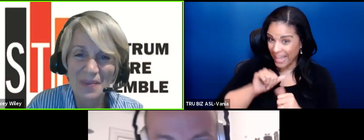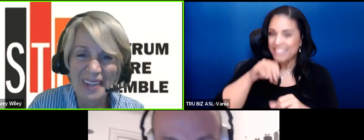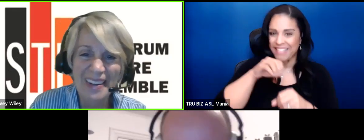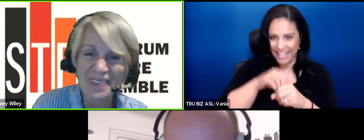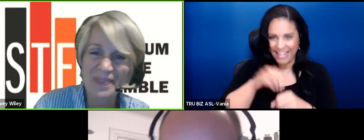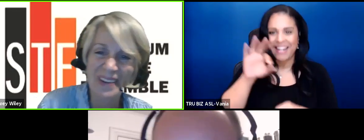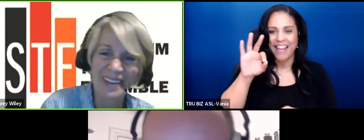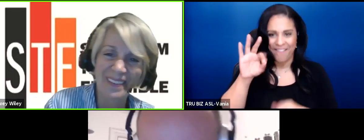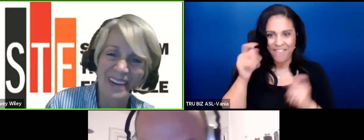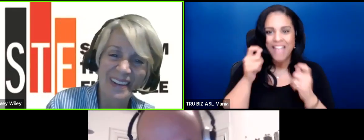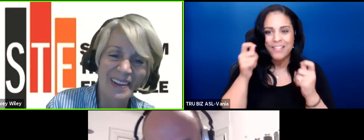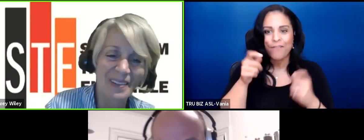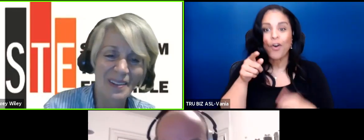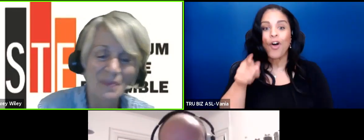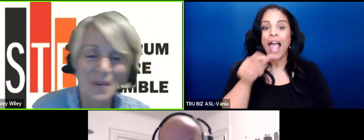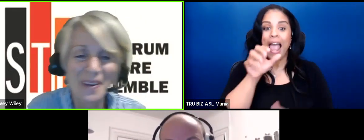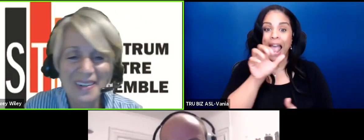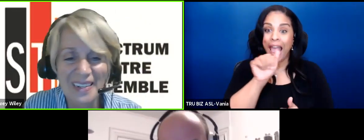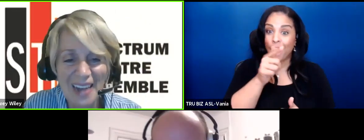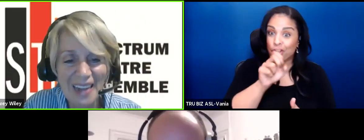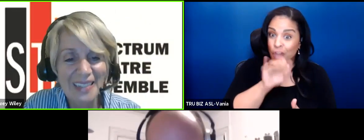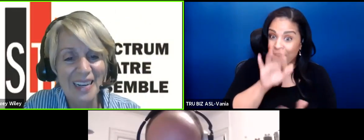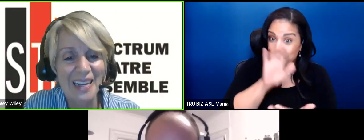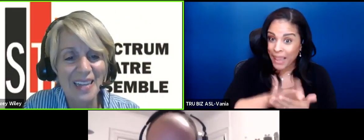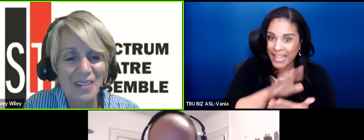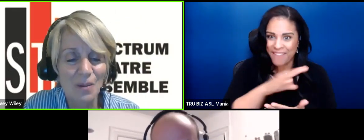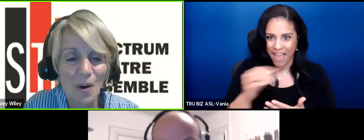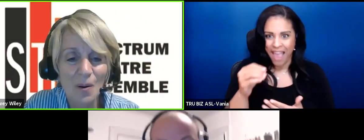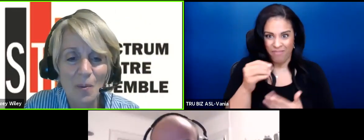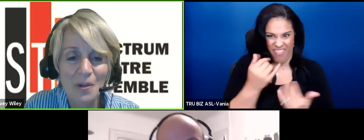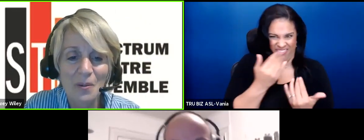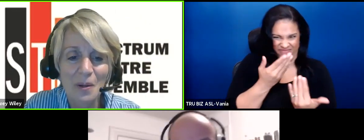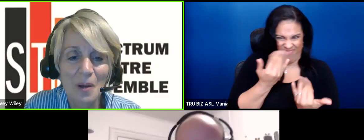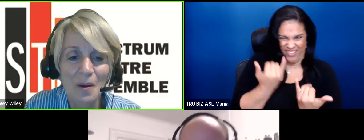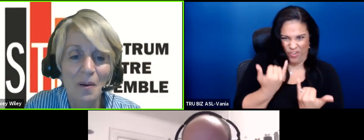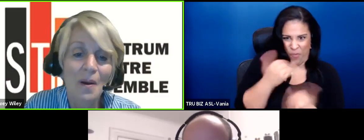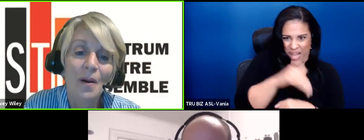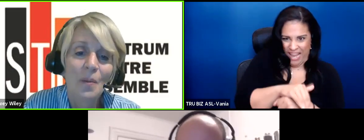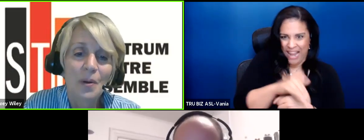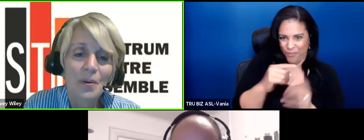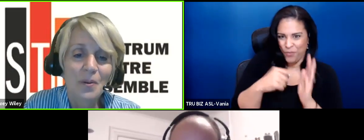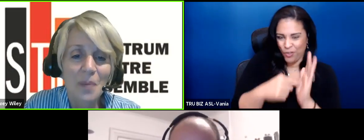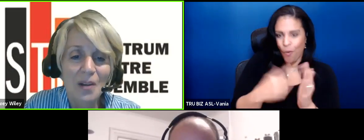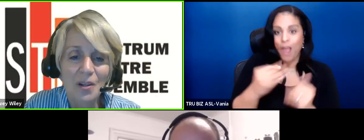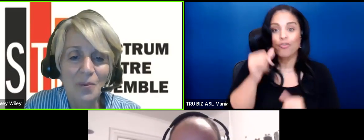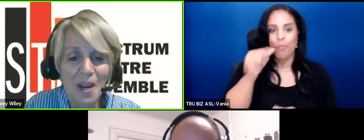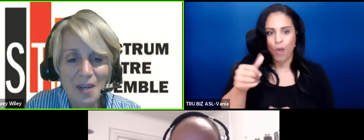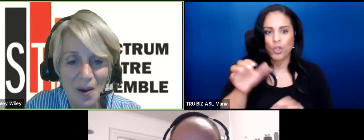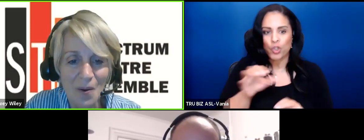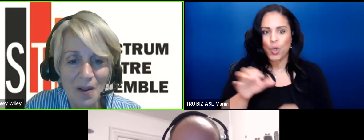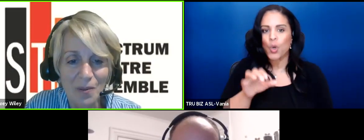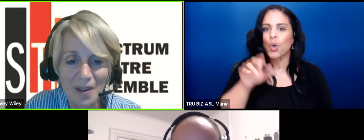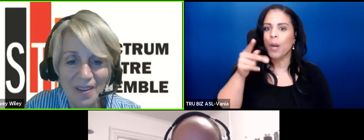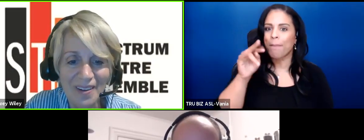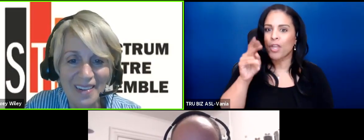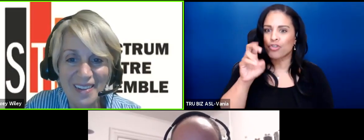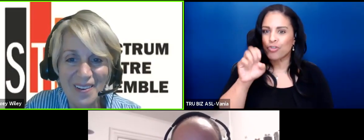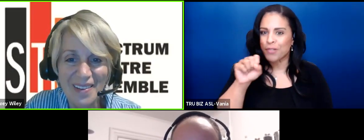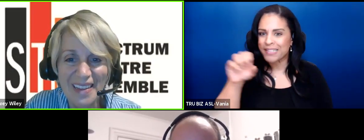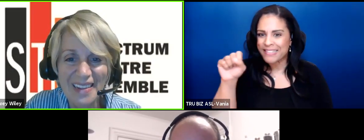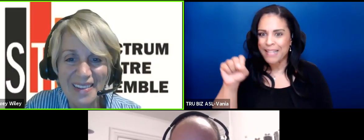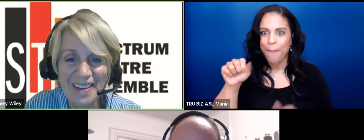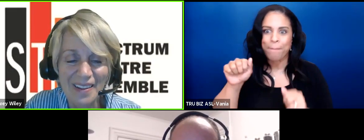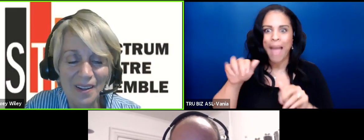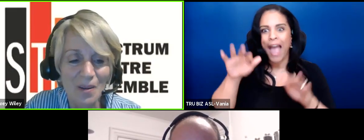Age of Belief being the one that premiered tonight and then tomorrow we're doing Piotr's Magic Radio at 3 30.